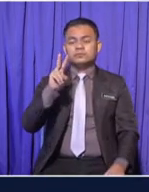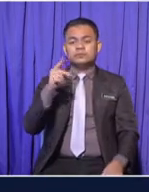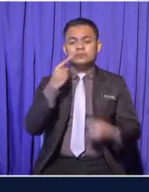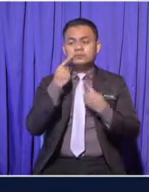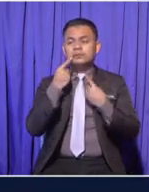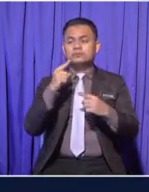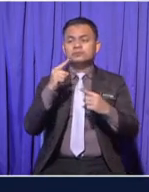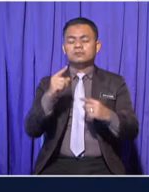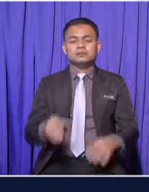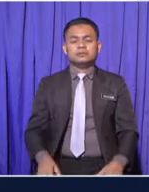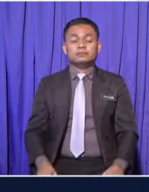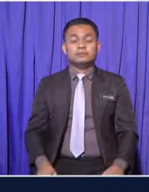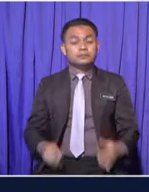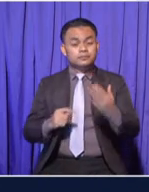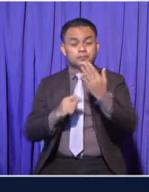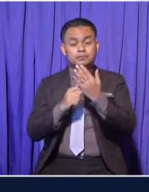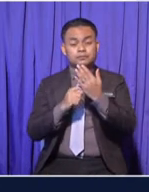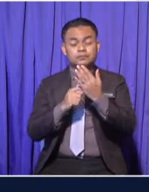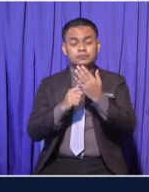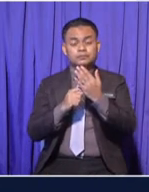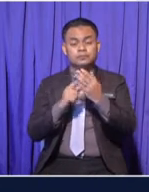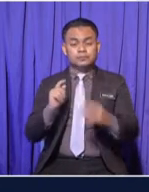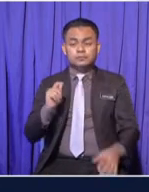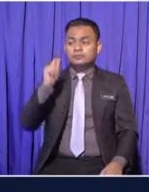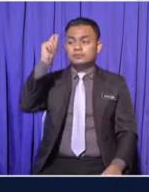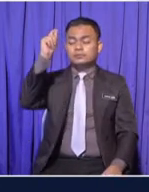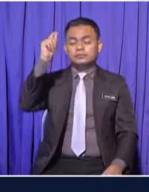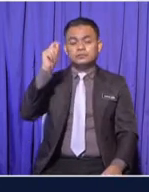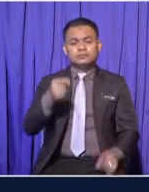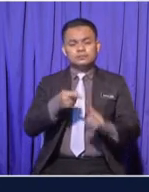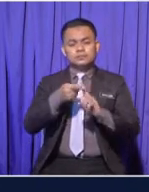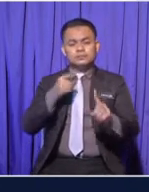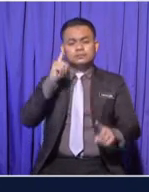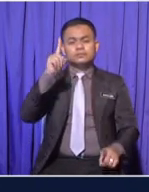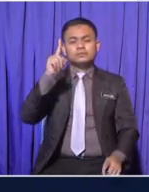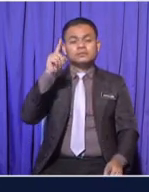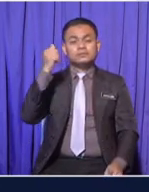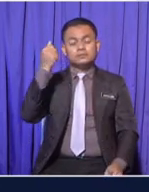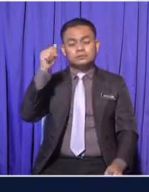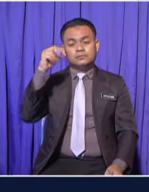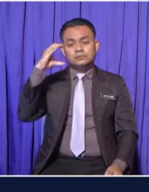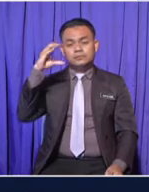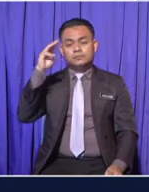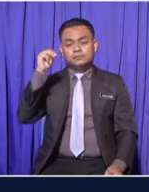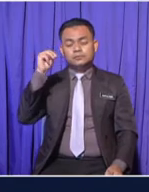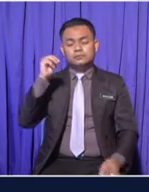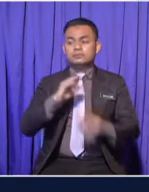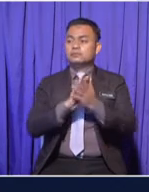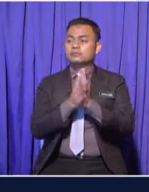Increase in height from 110 centimeters to